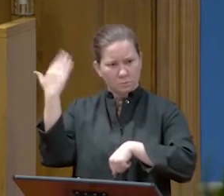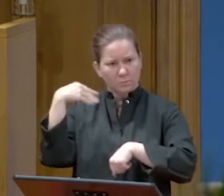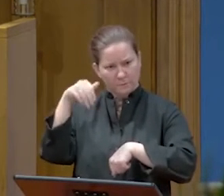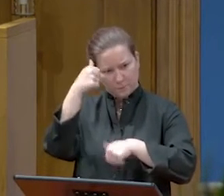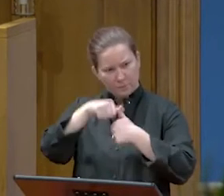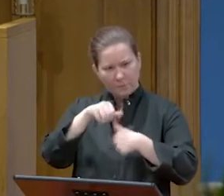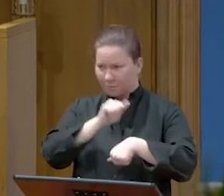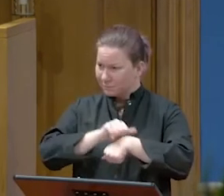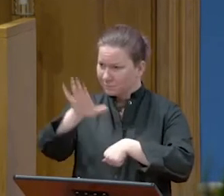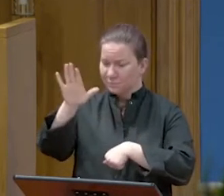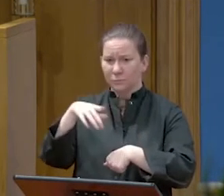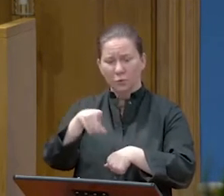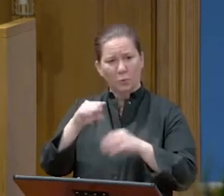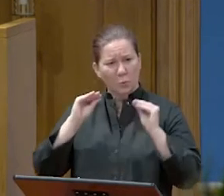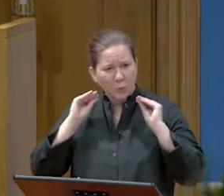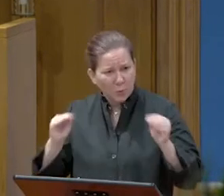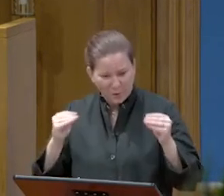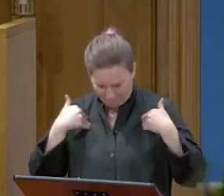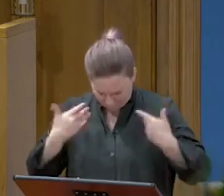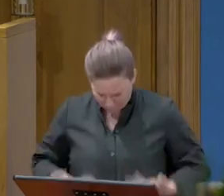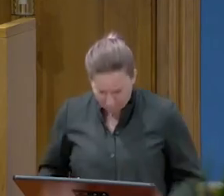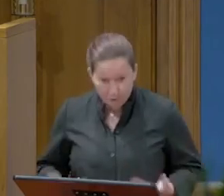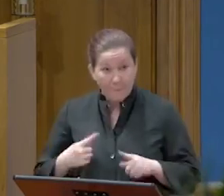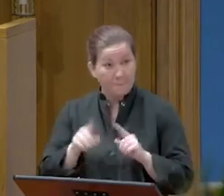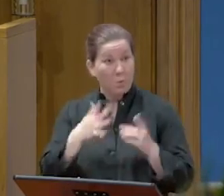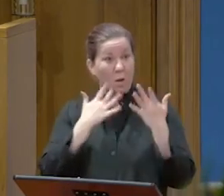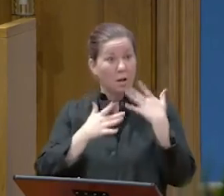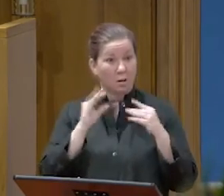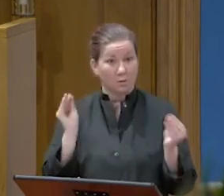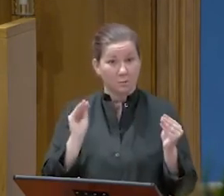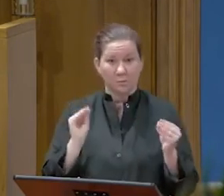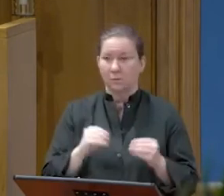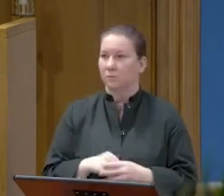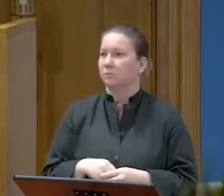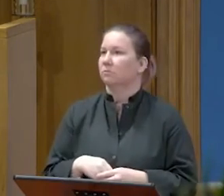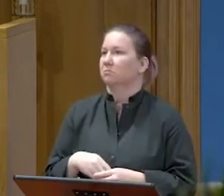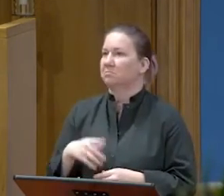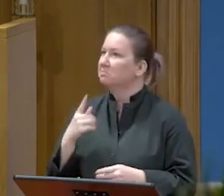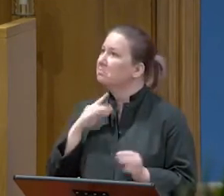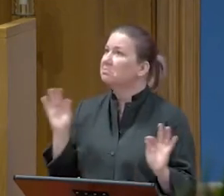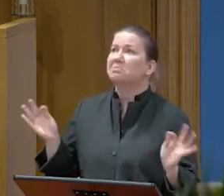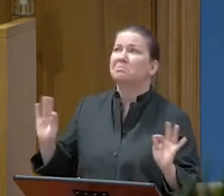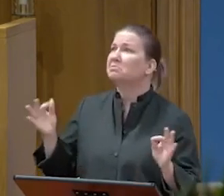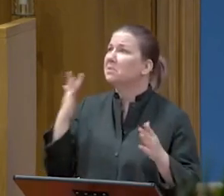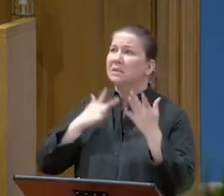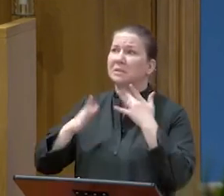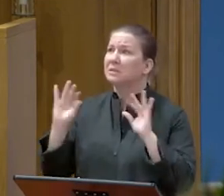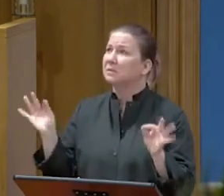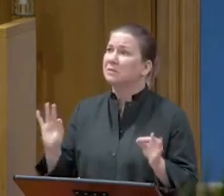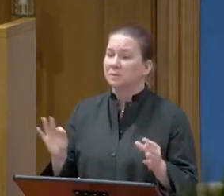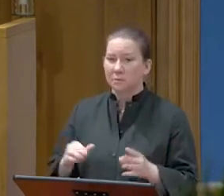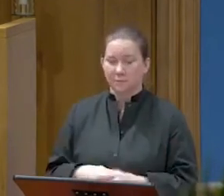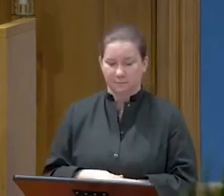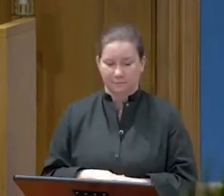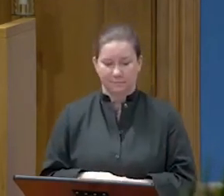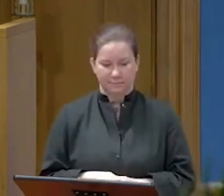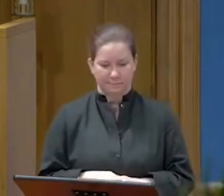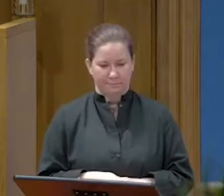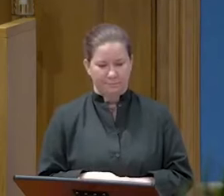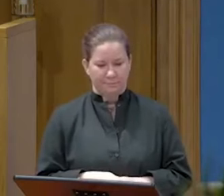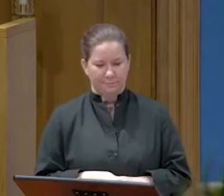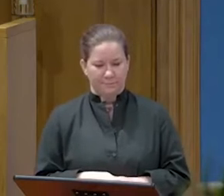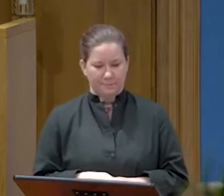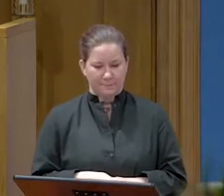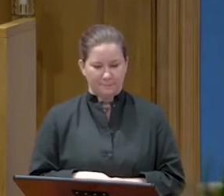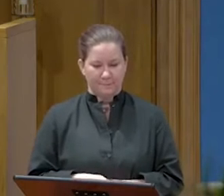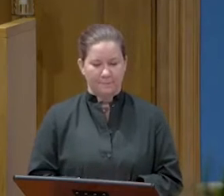lack anything? They said, No, not a thing. He said to them, But now, the one